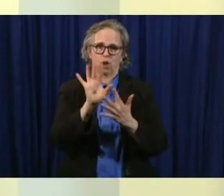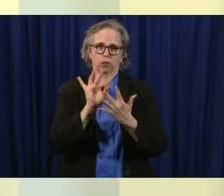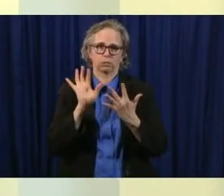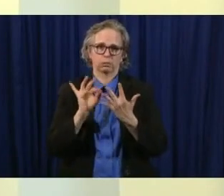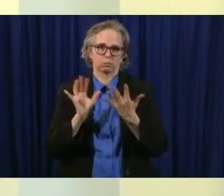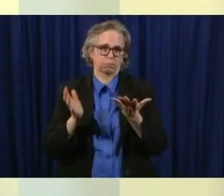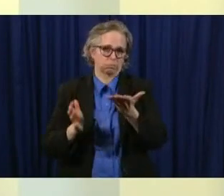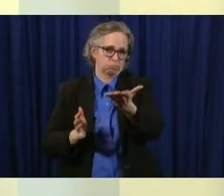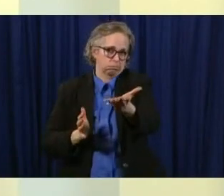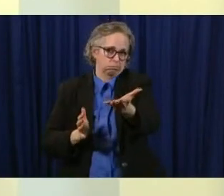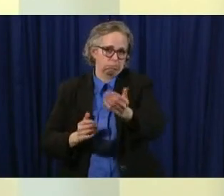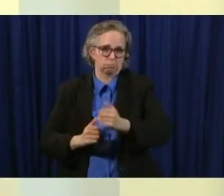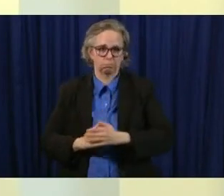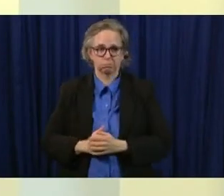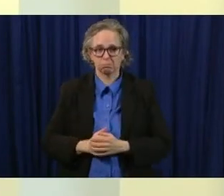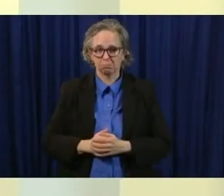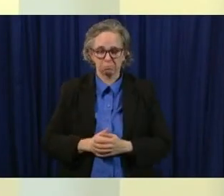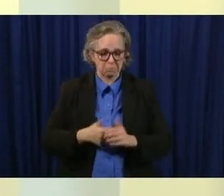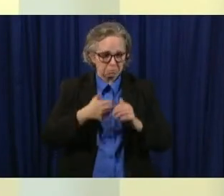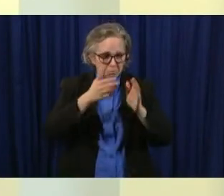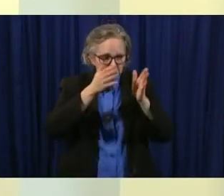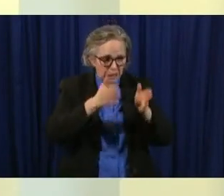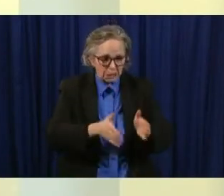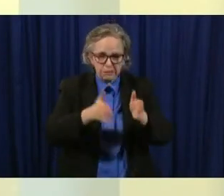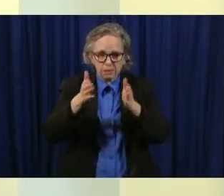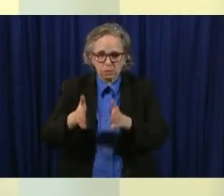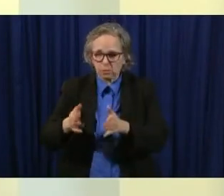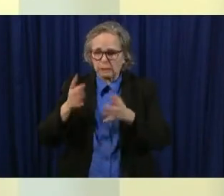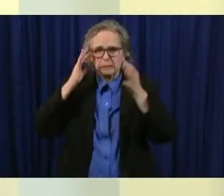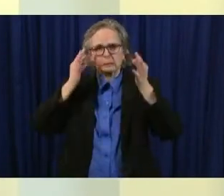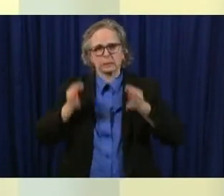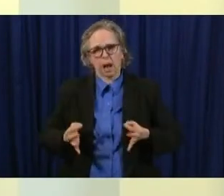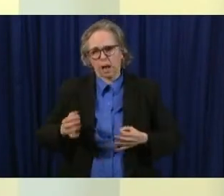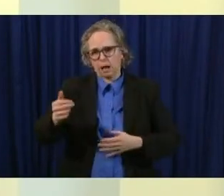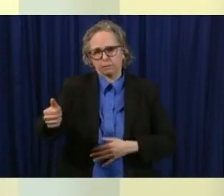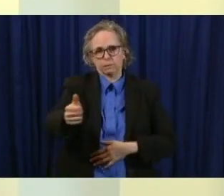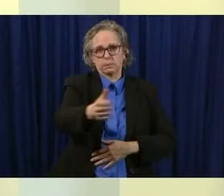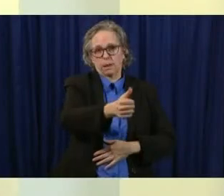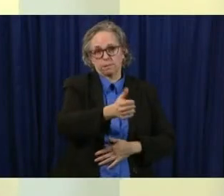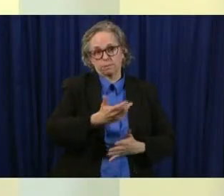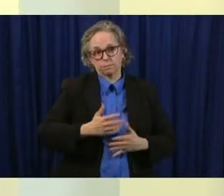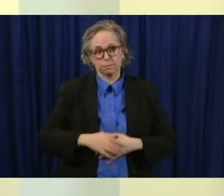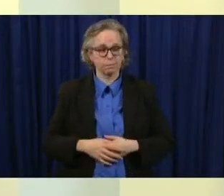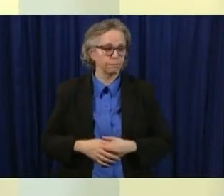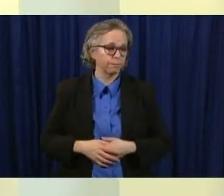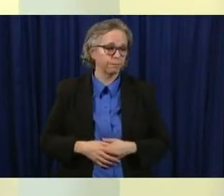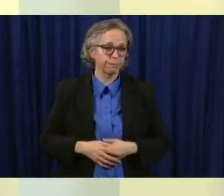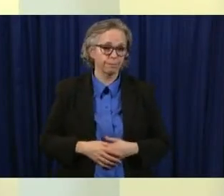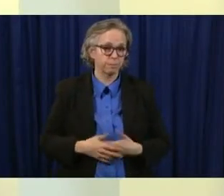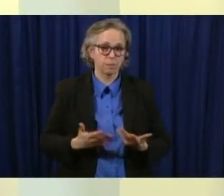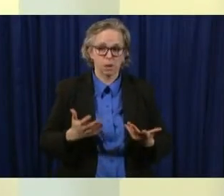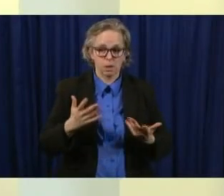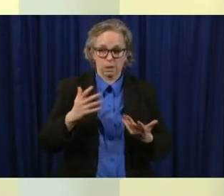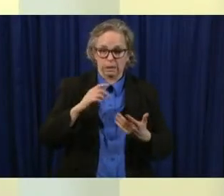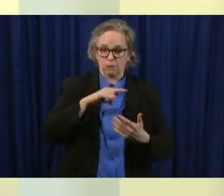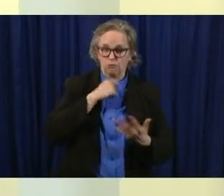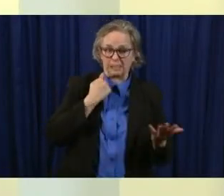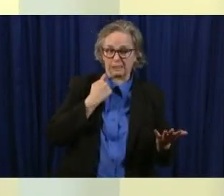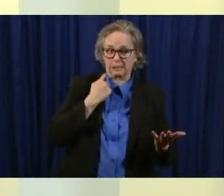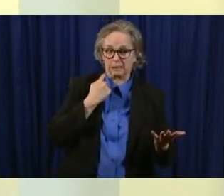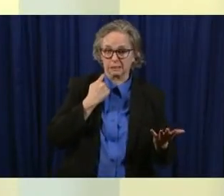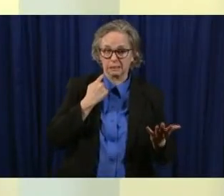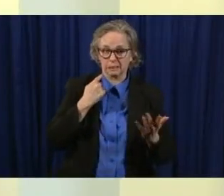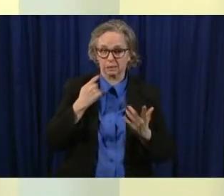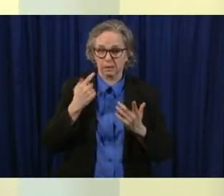greatly puts those employees at risk um and we might not know we're carrying the virus because we're asymptomatic